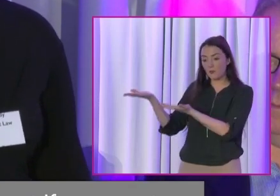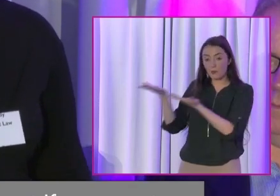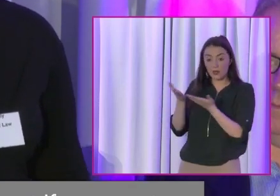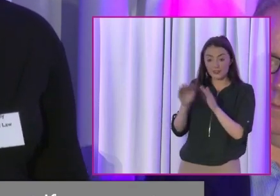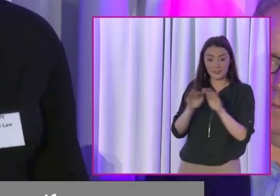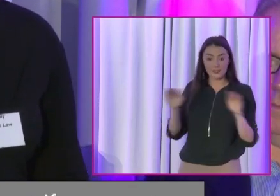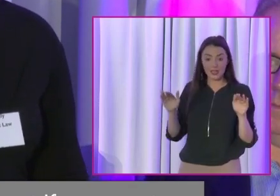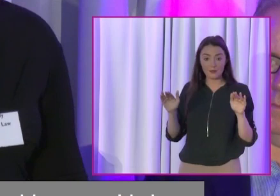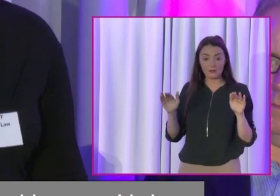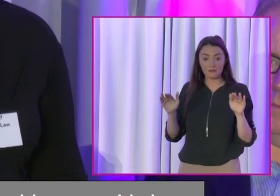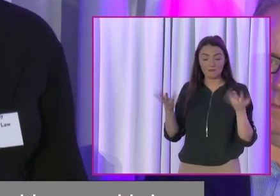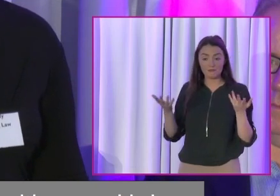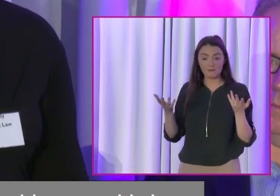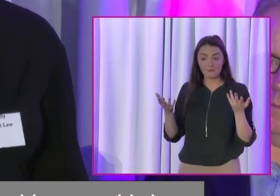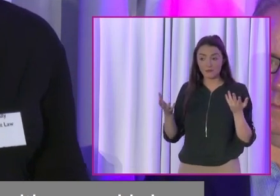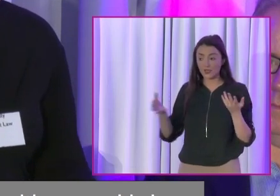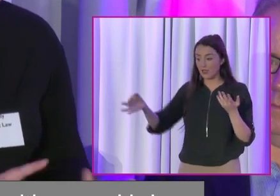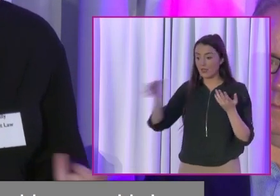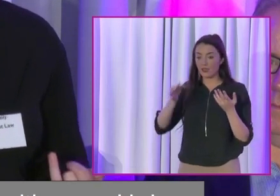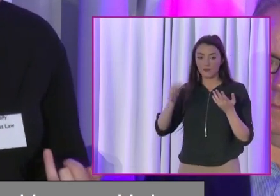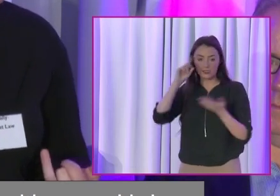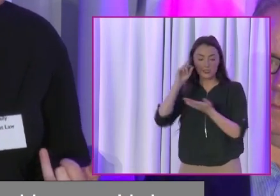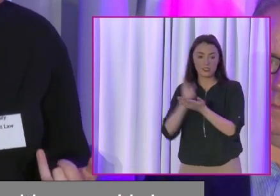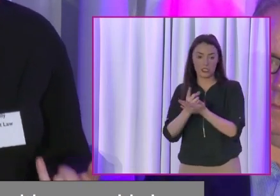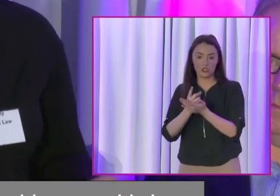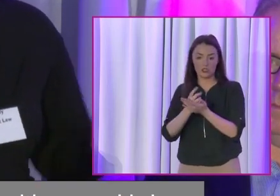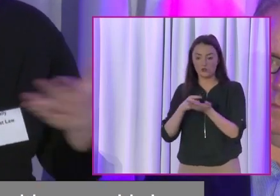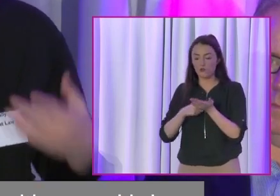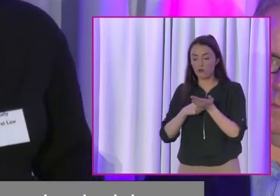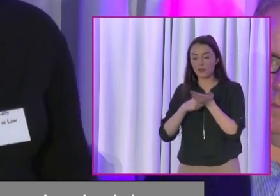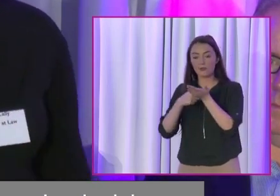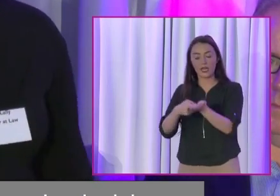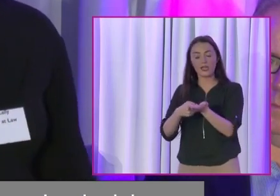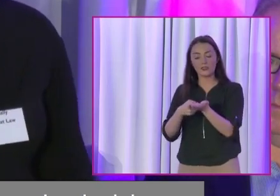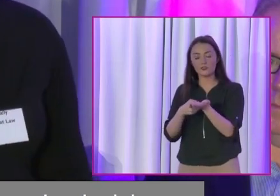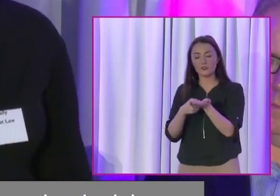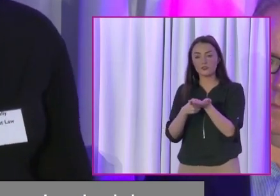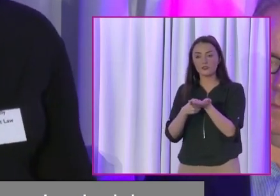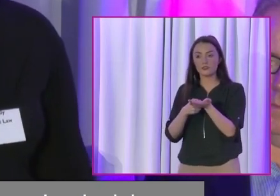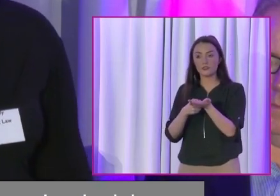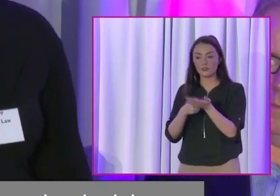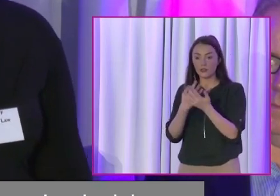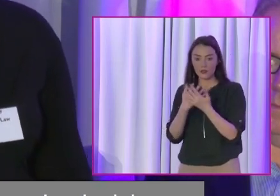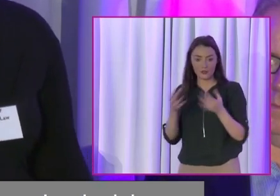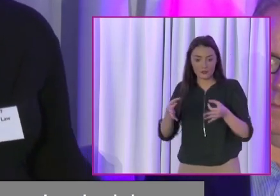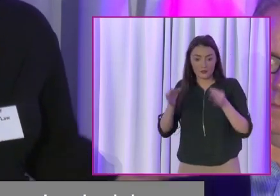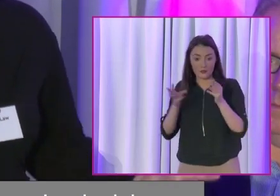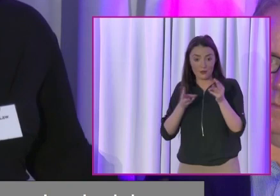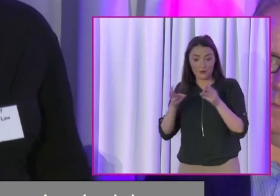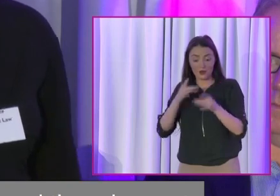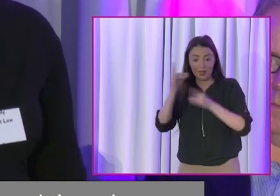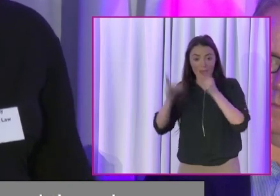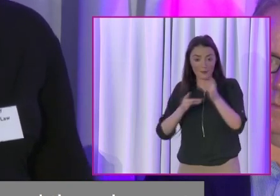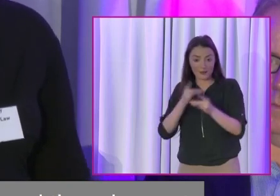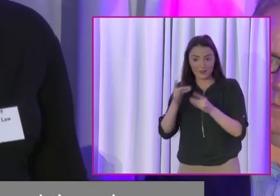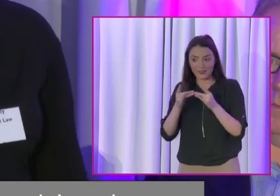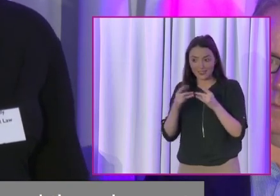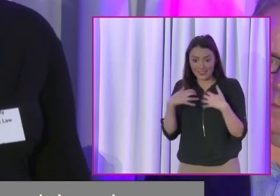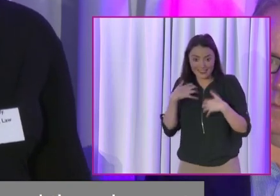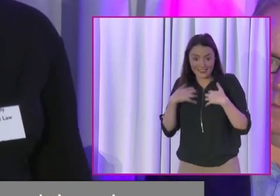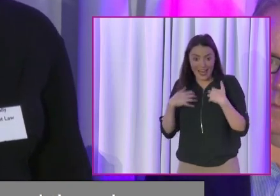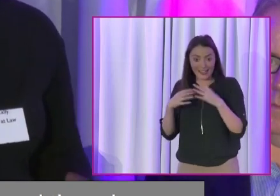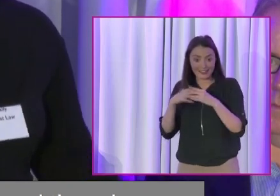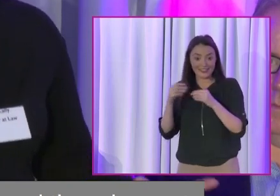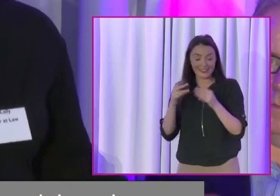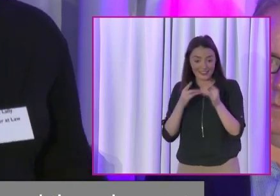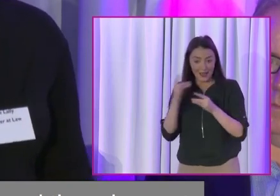table, actually give us some power to make decisions, give us power to make recommendations. And, you know, there is great work happening. There is really exciting stuff happening